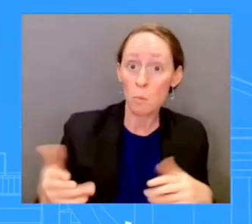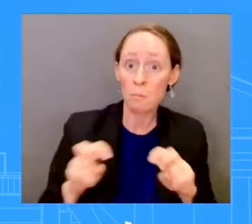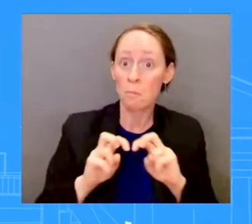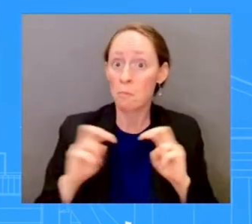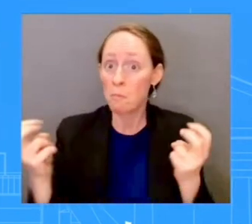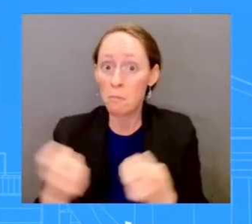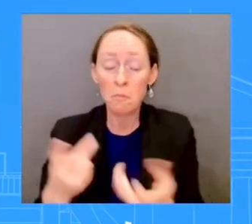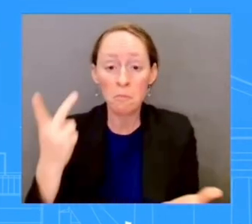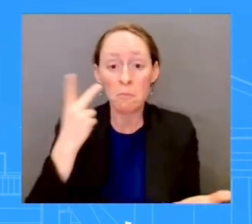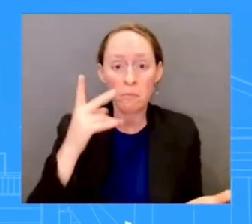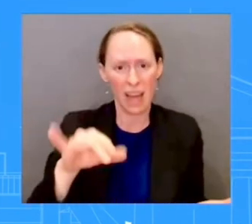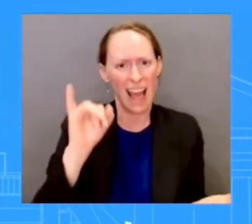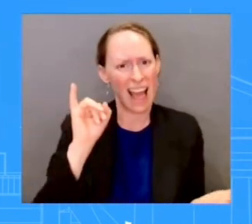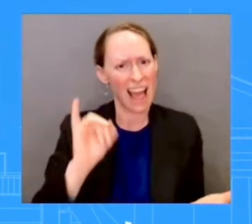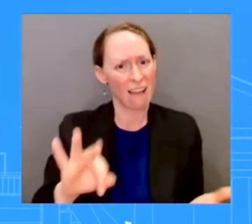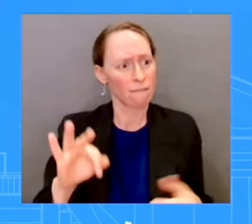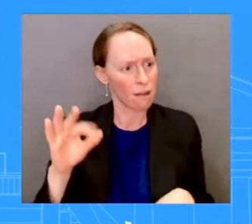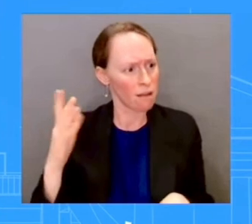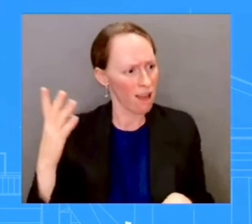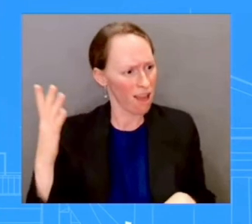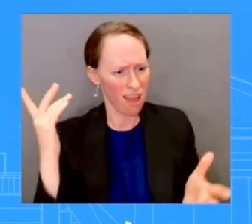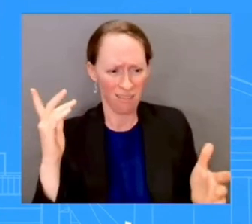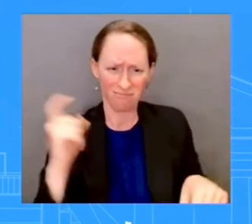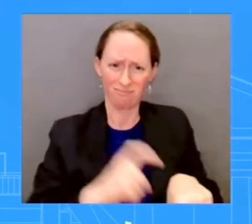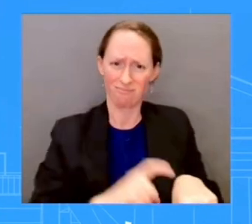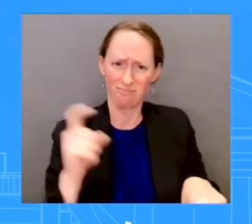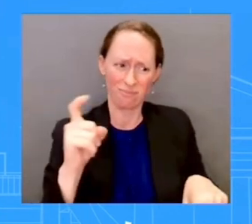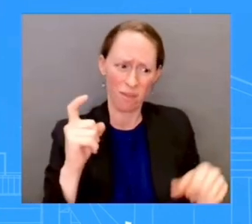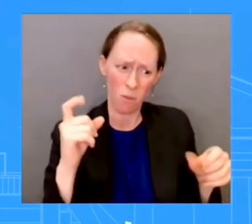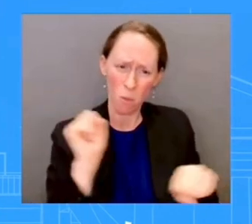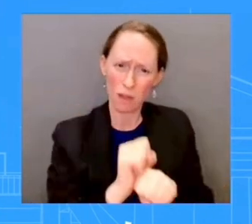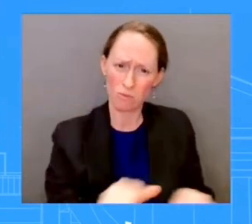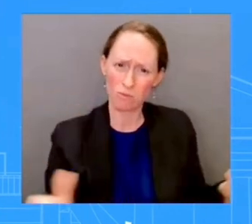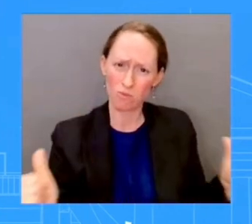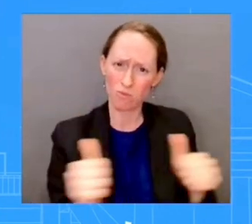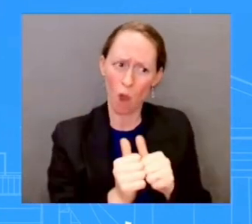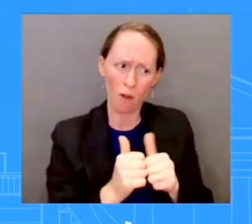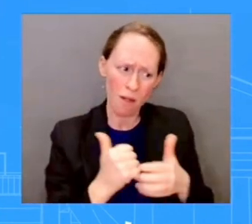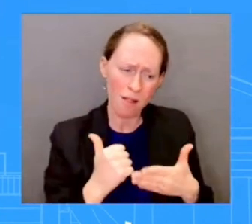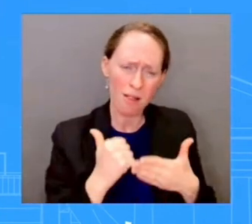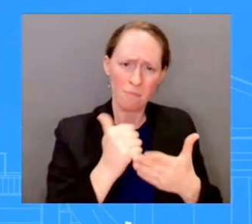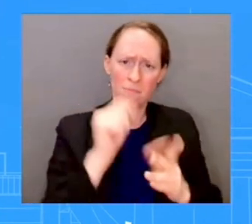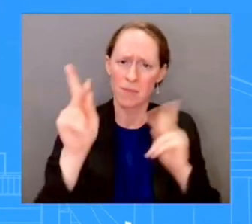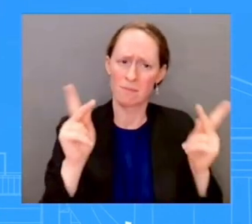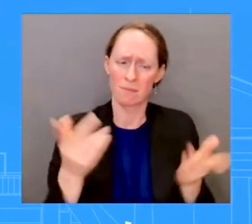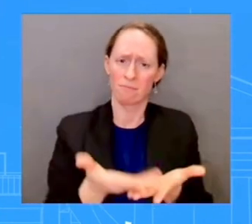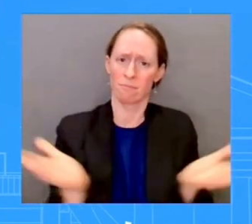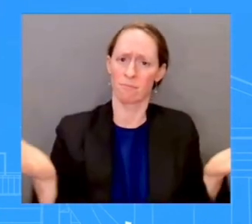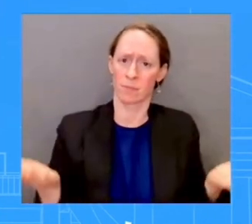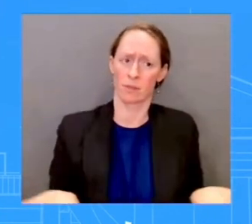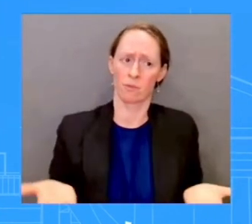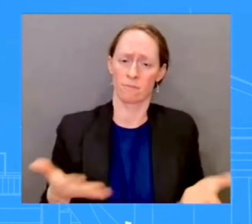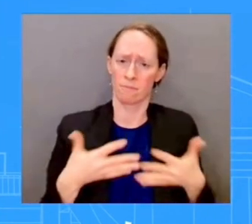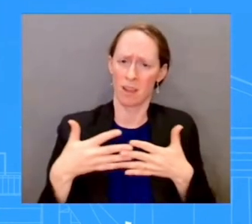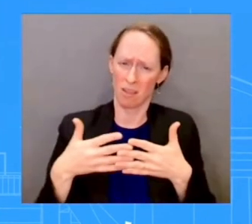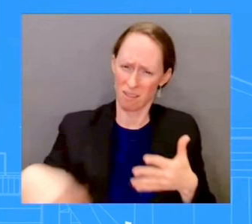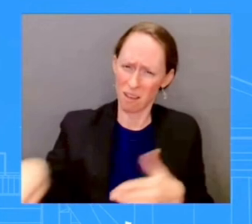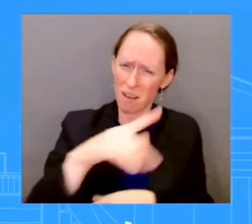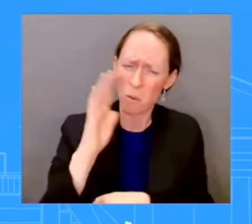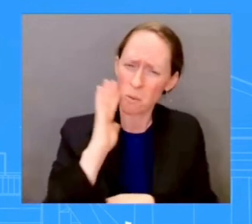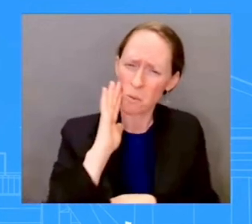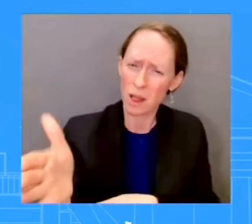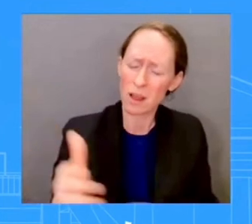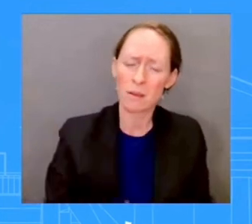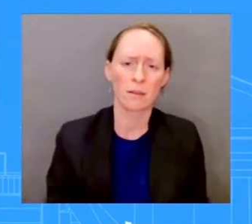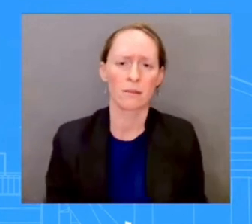Americans in need, citizens of Florida in need. And you mentioned what the federal government is doing in response to Hurricane Adalia and the